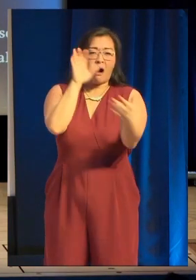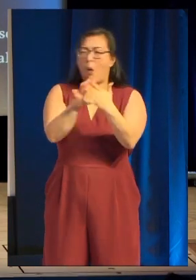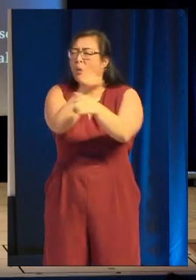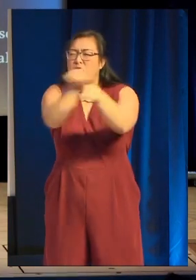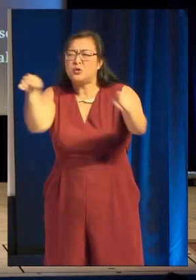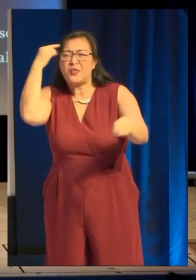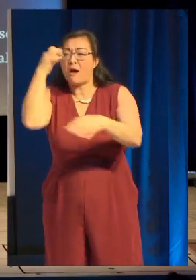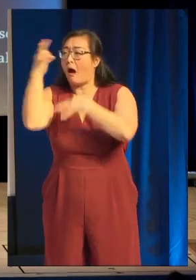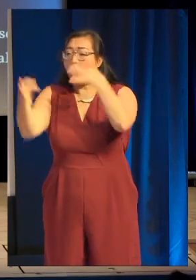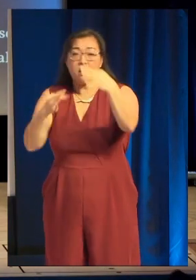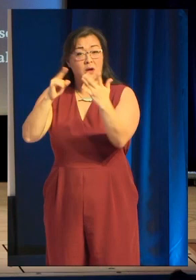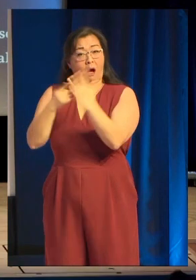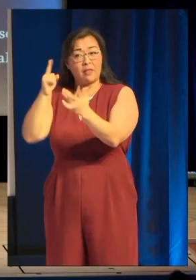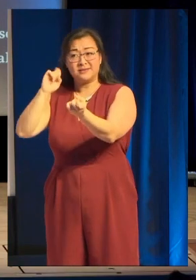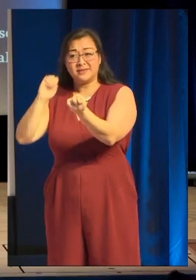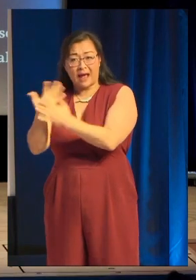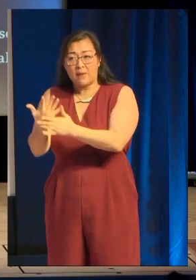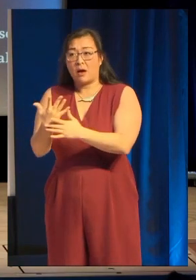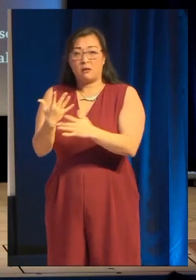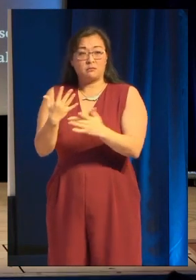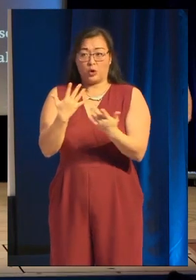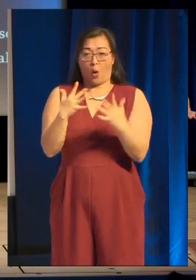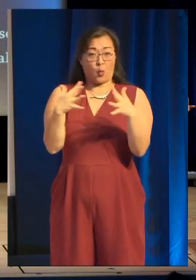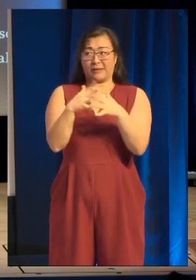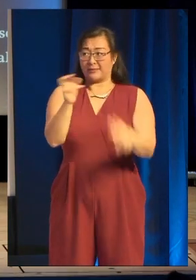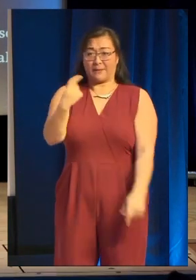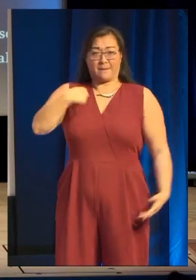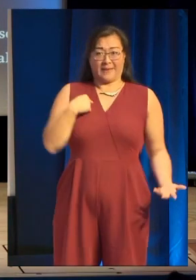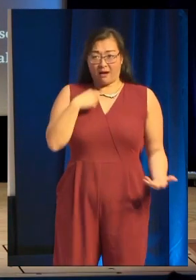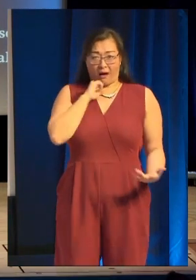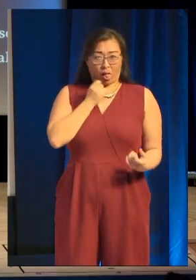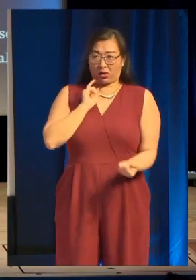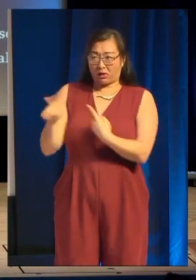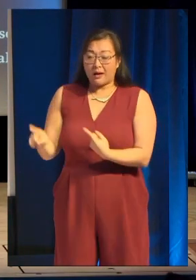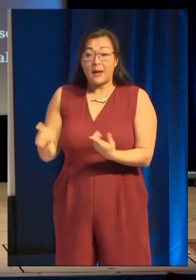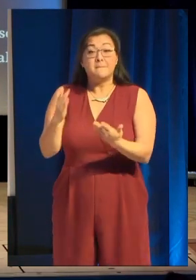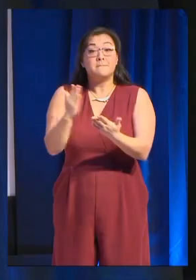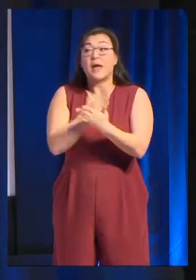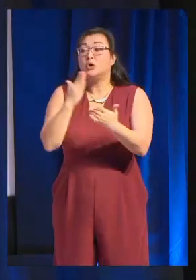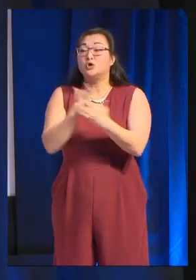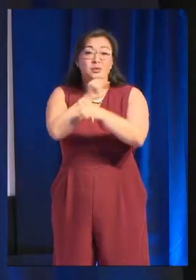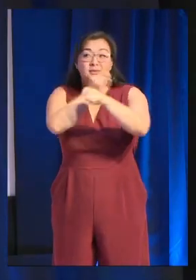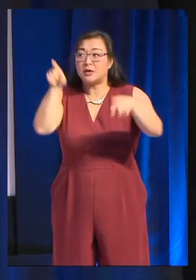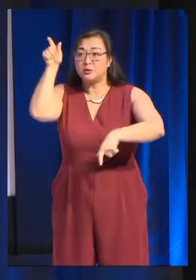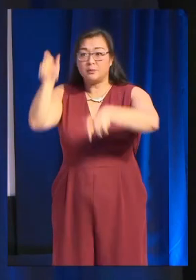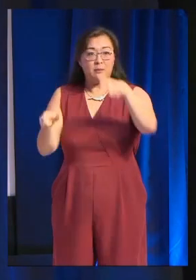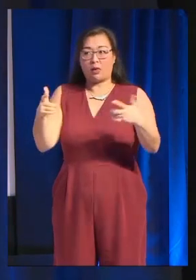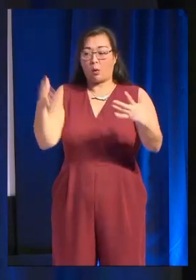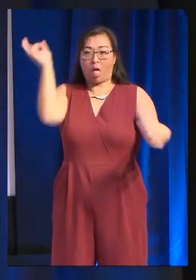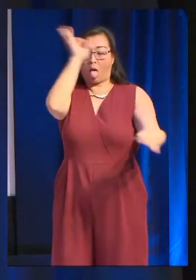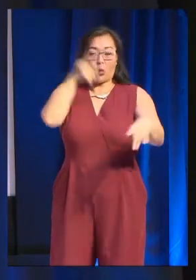review. Send it to me on a Wednesday. And remember to show it to people who know nothing about what you're doing because they will have questions.